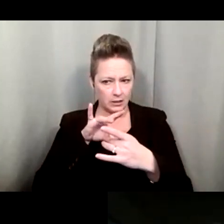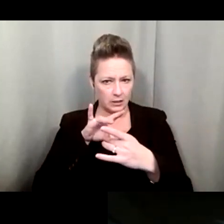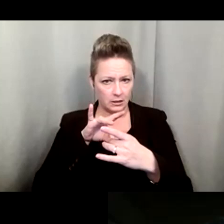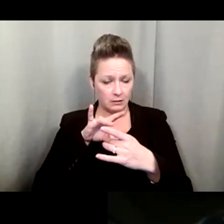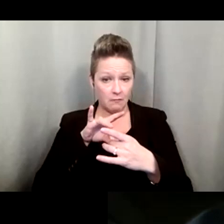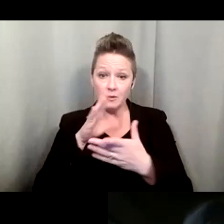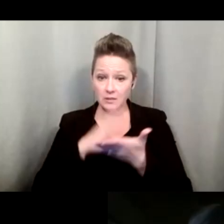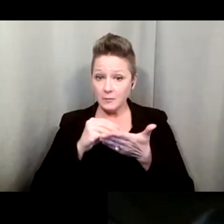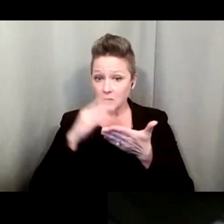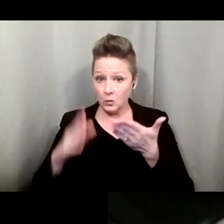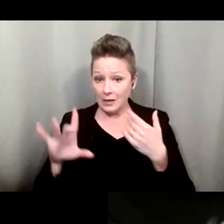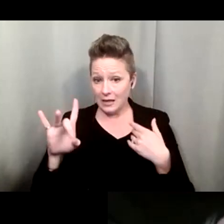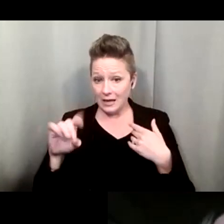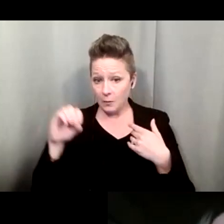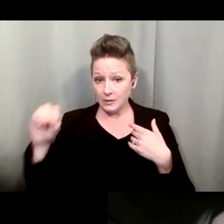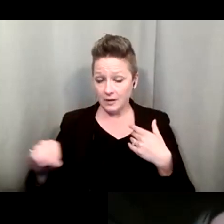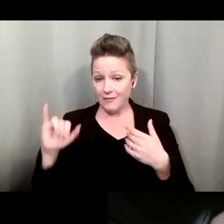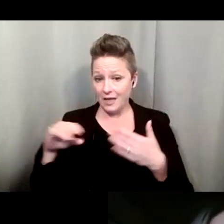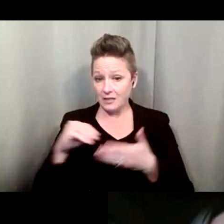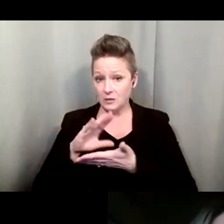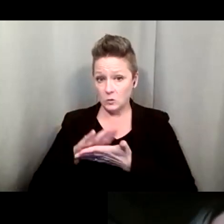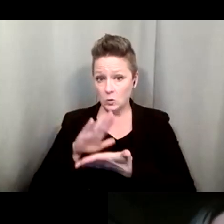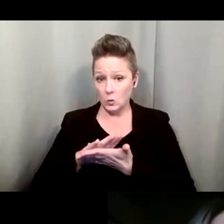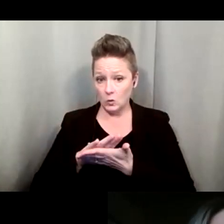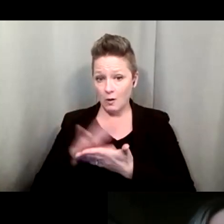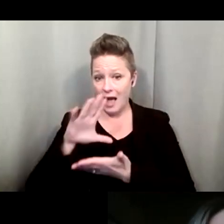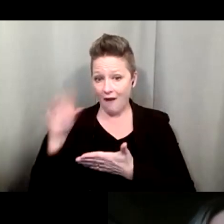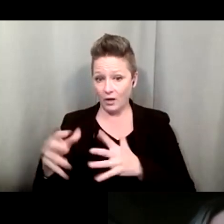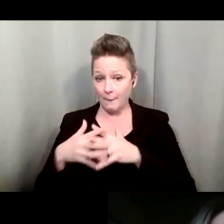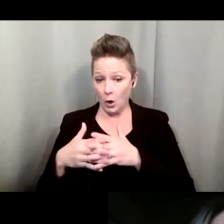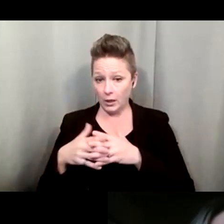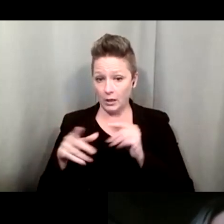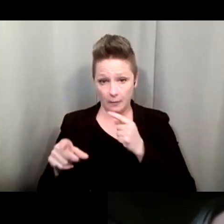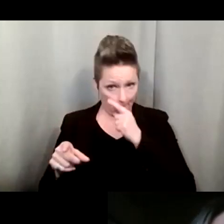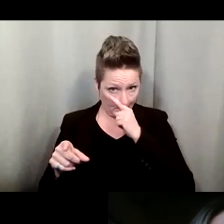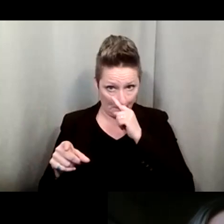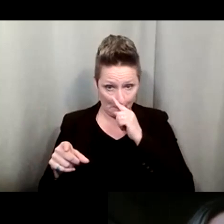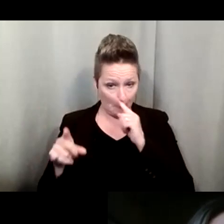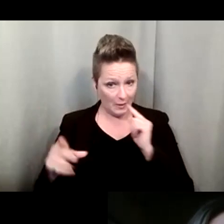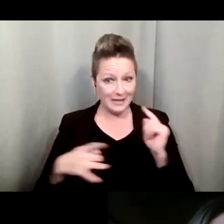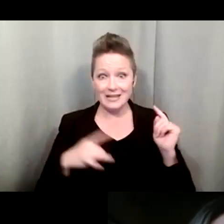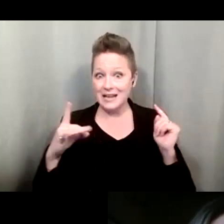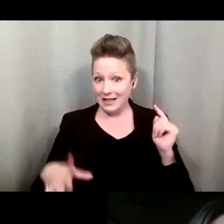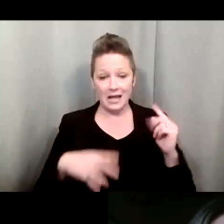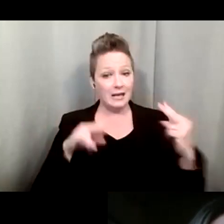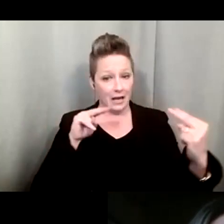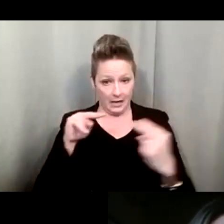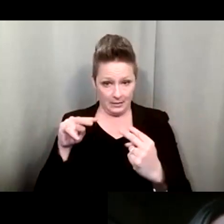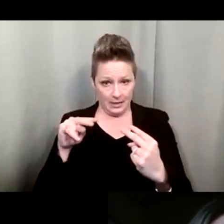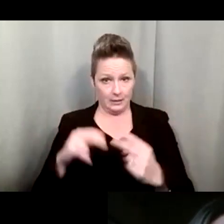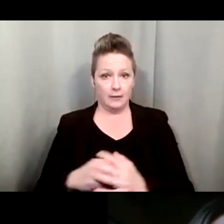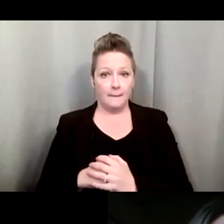students, 80% of the students at school where I was working at were African Americans. And they do not like to give eye contact.